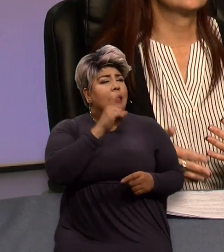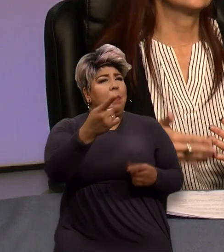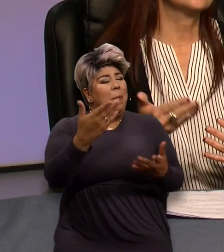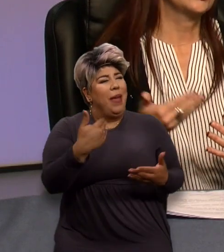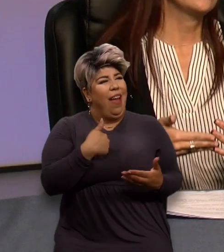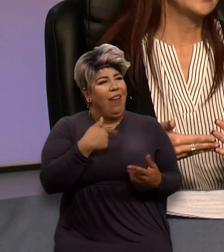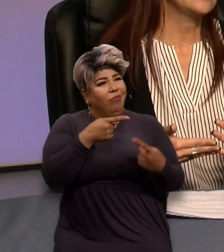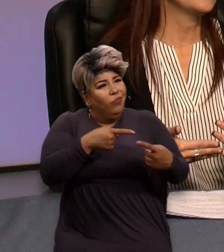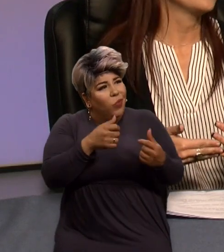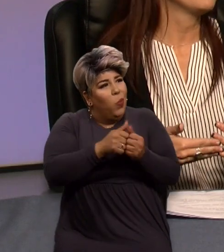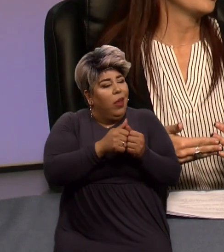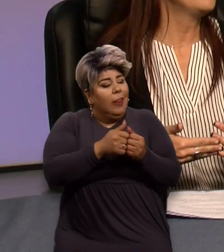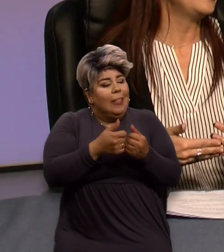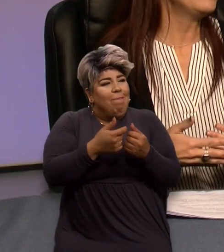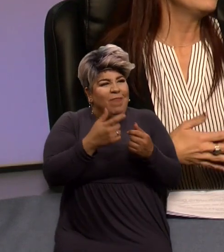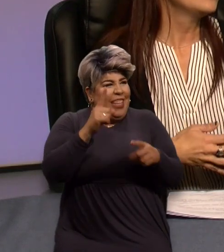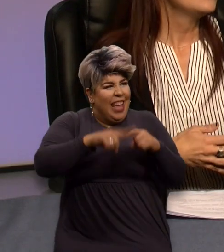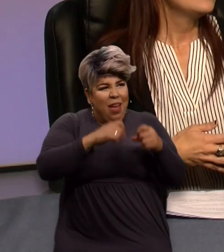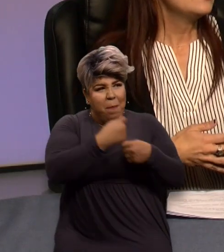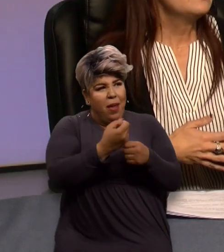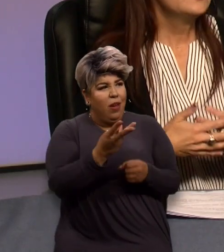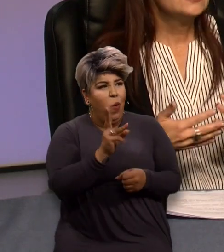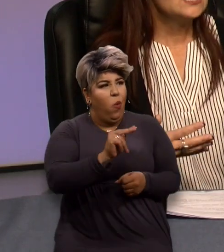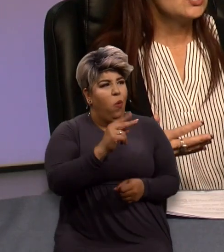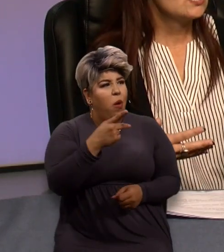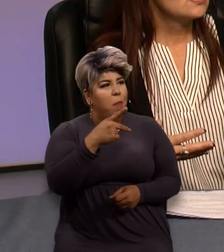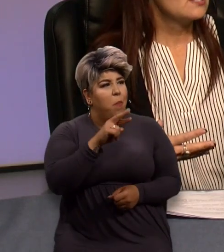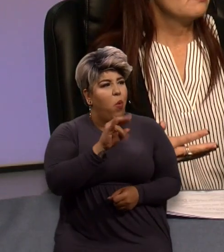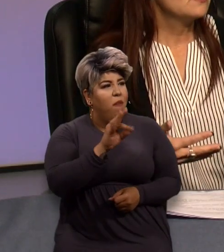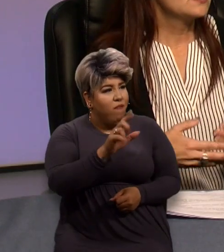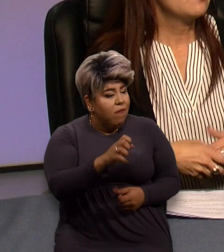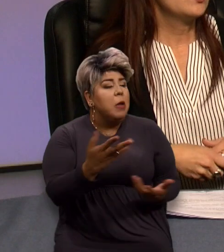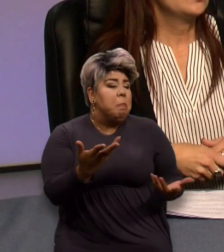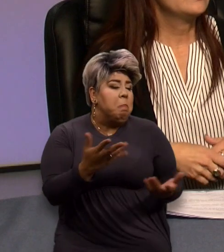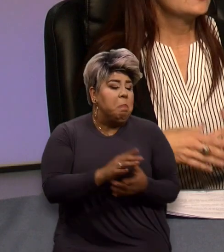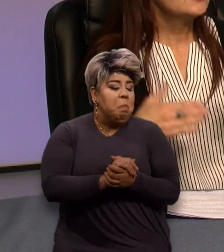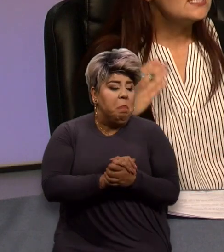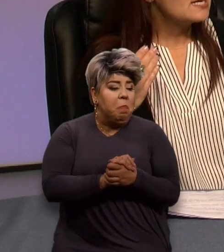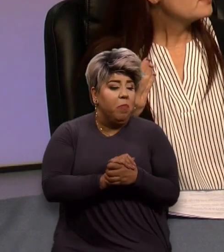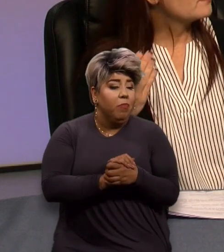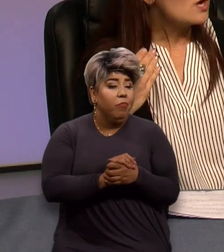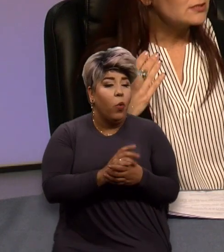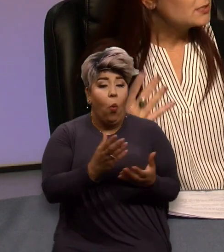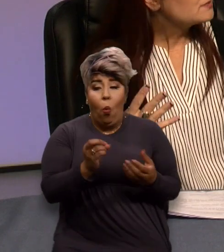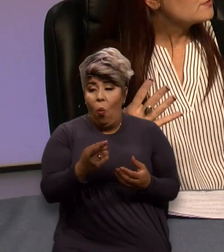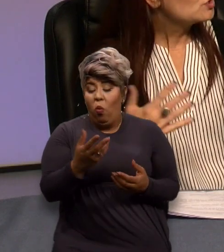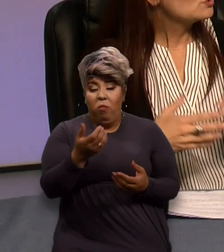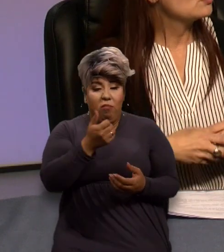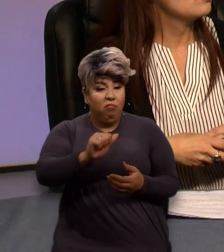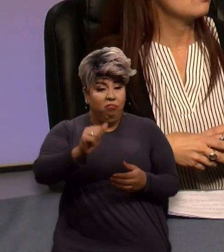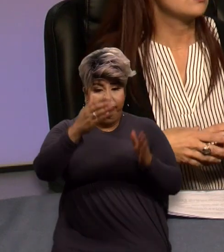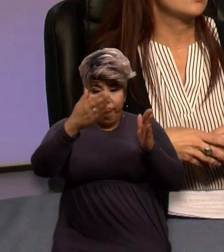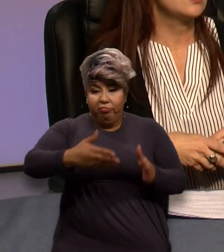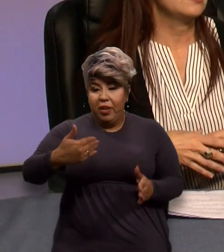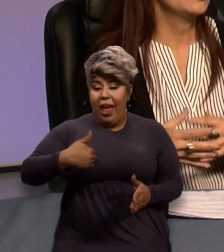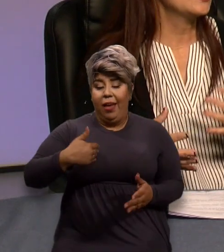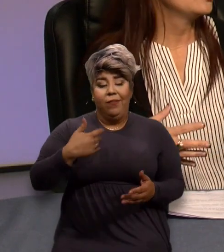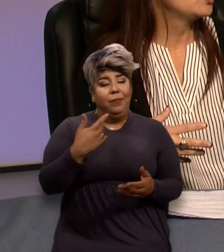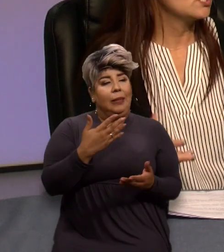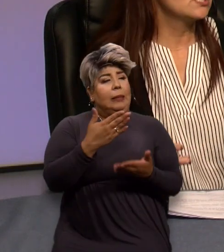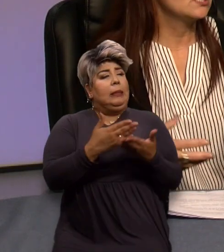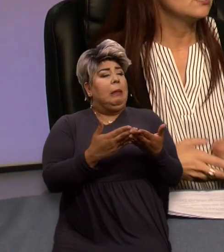may need assistance in creating their own profile. In addition, someone who has any type of cognitive issue or